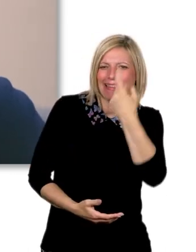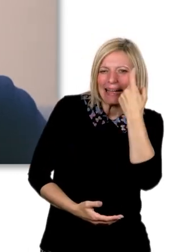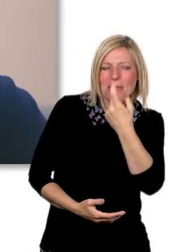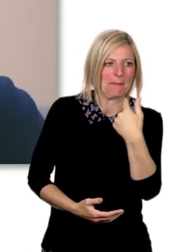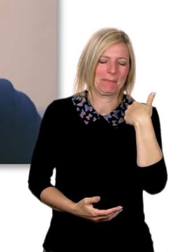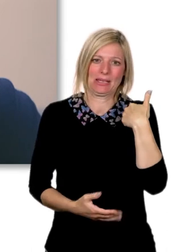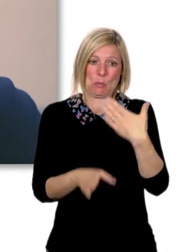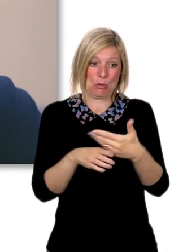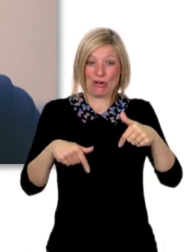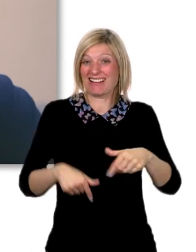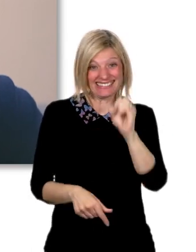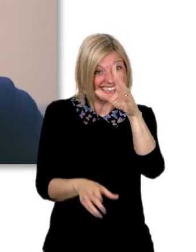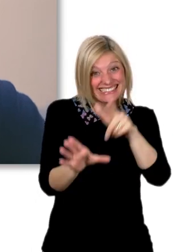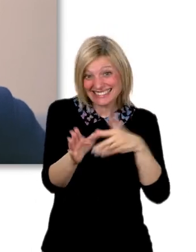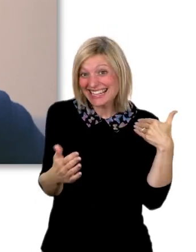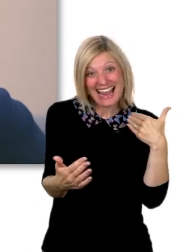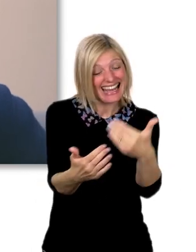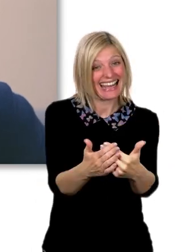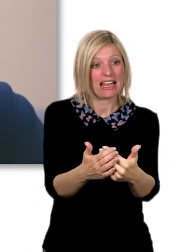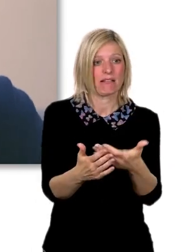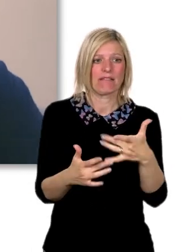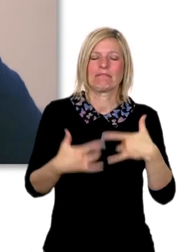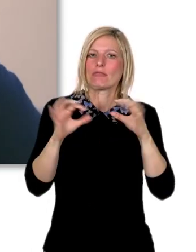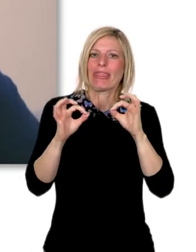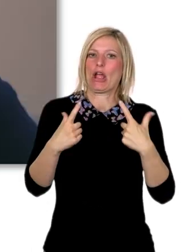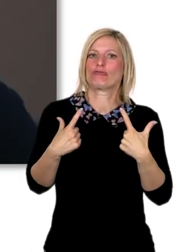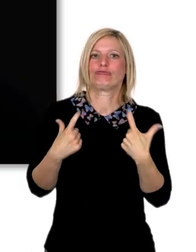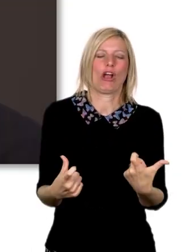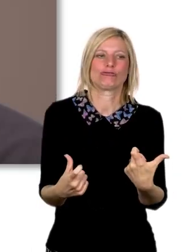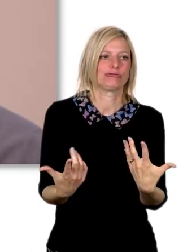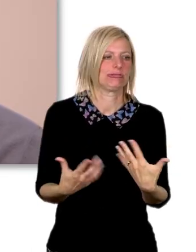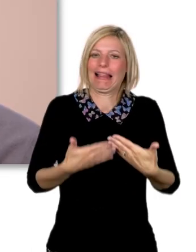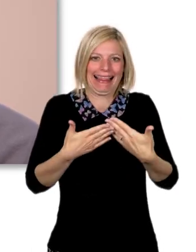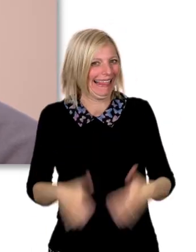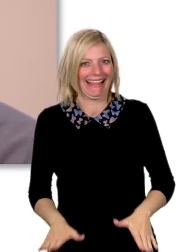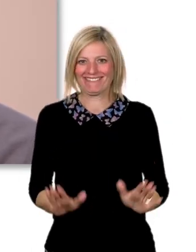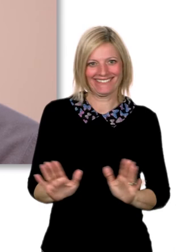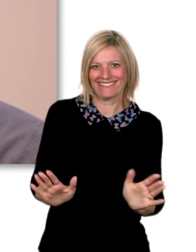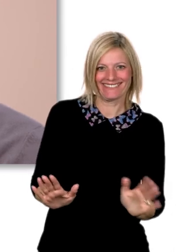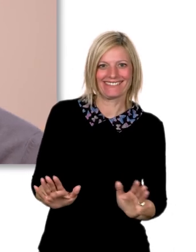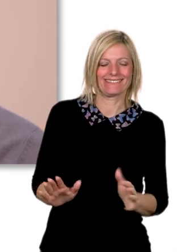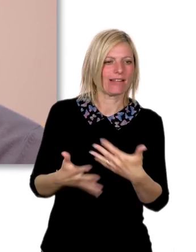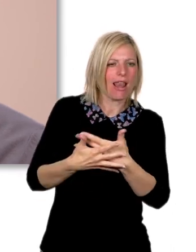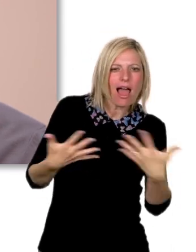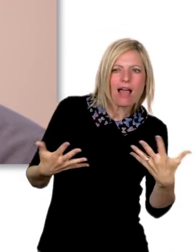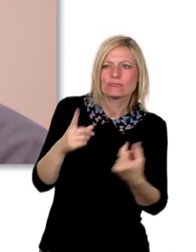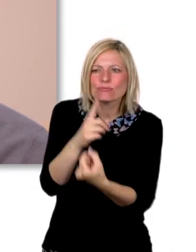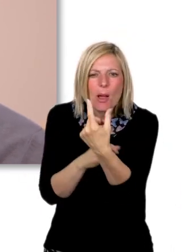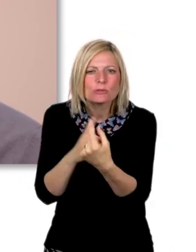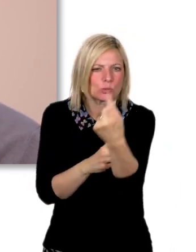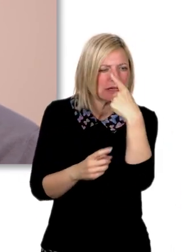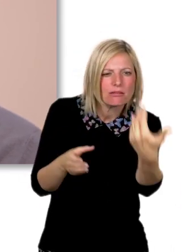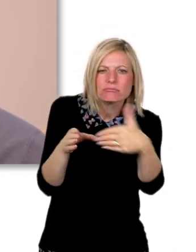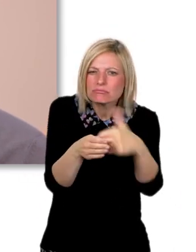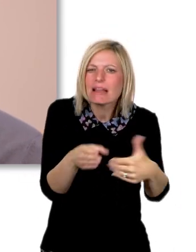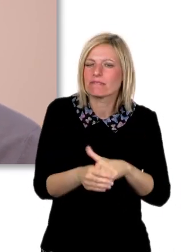for ten years and I'm not in any rush to leave anytime soon. So I think there's a lot there for you to sort of get your teeth into.